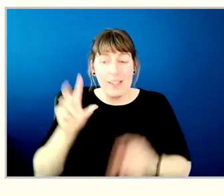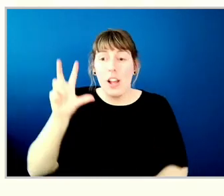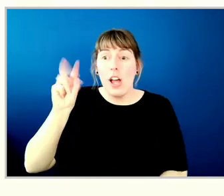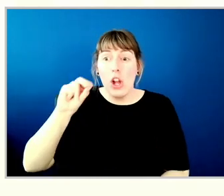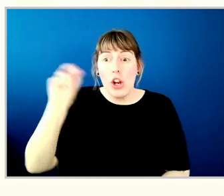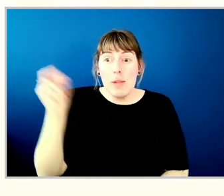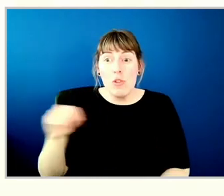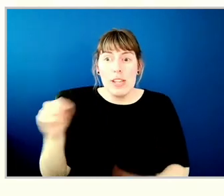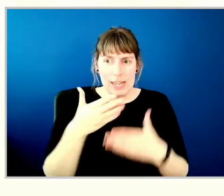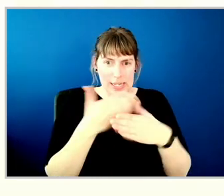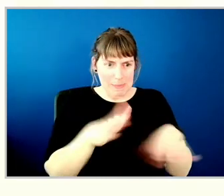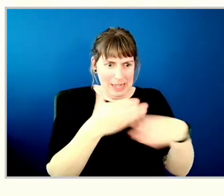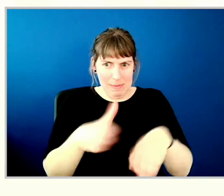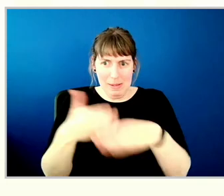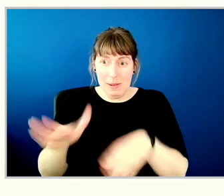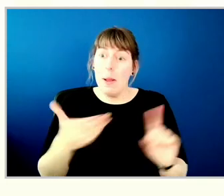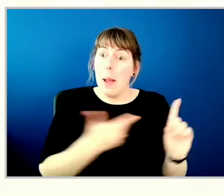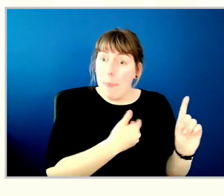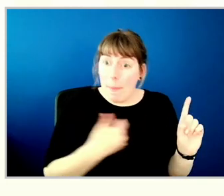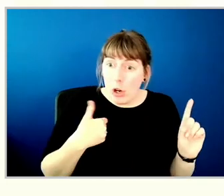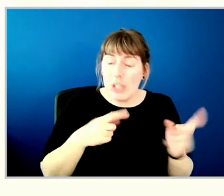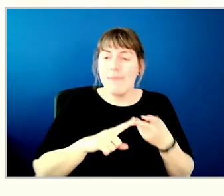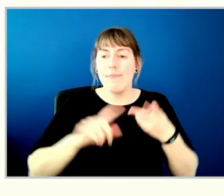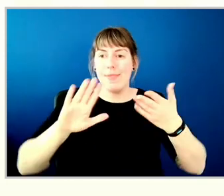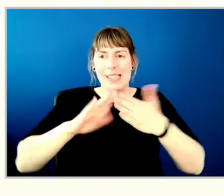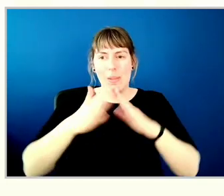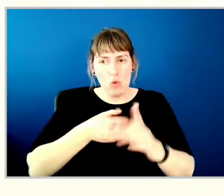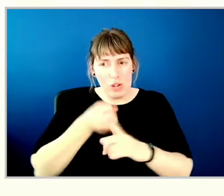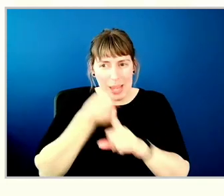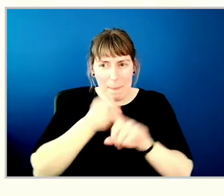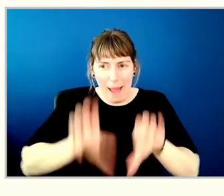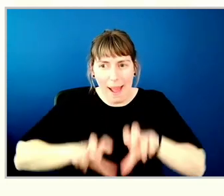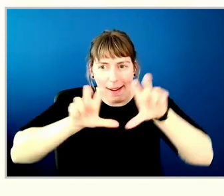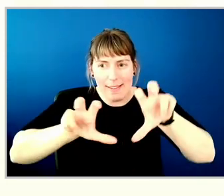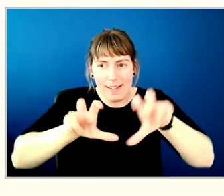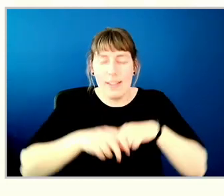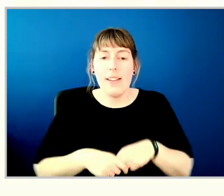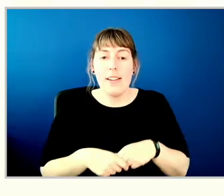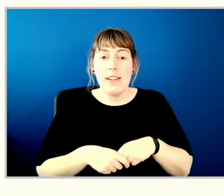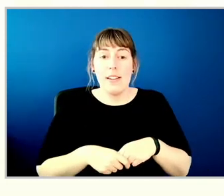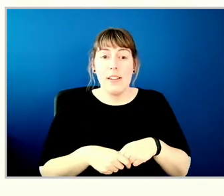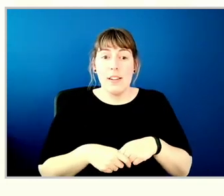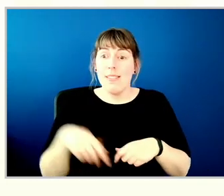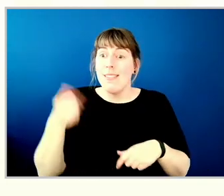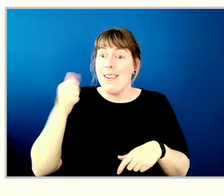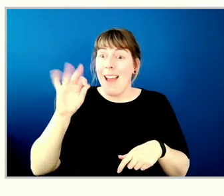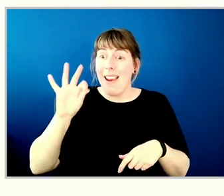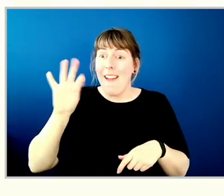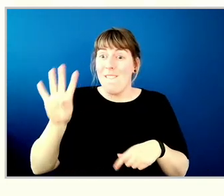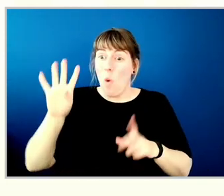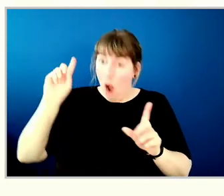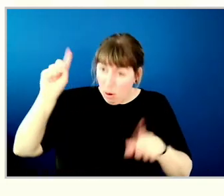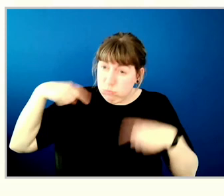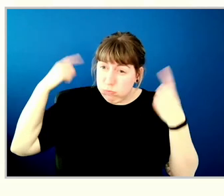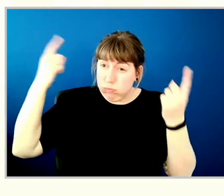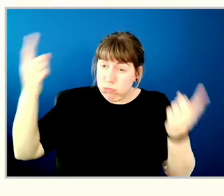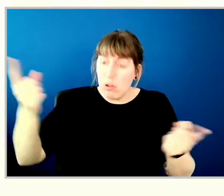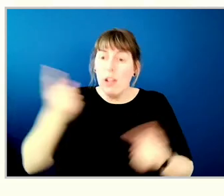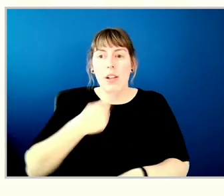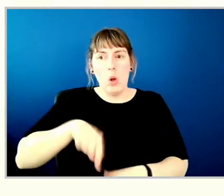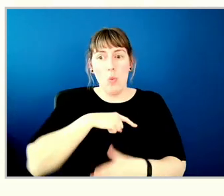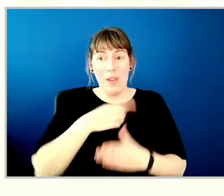between members and community impact initiatives. And since 1994, we've shared more than